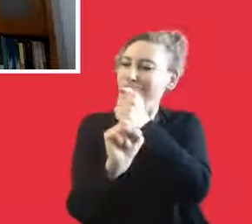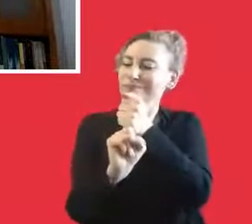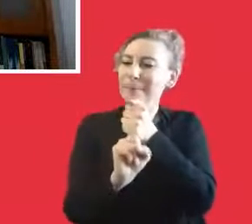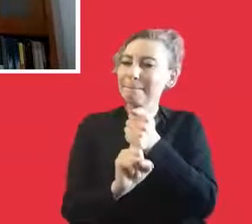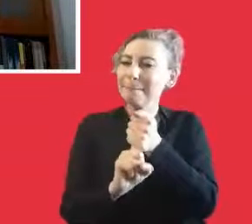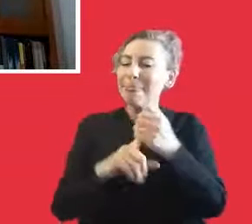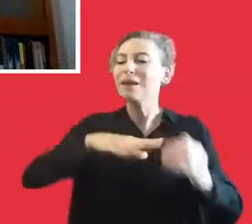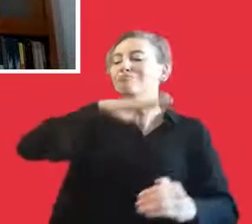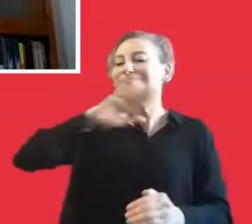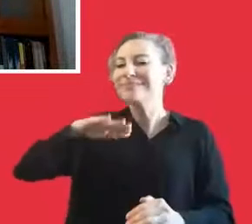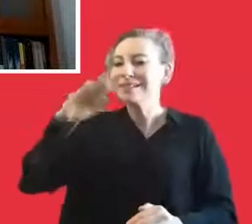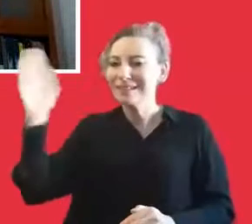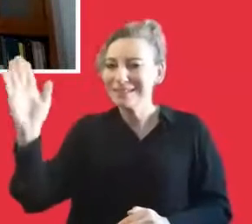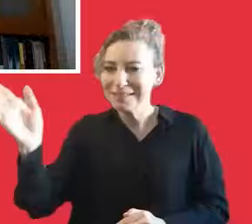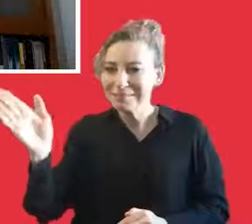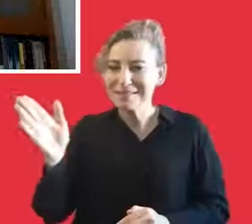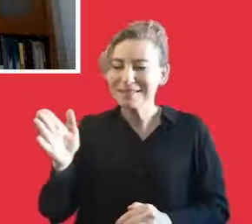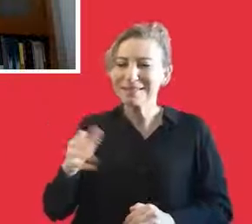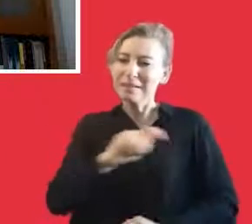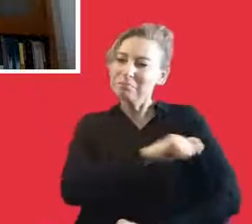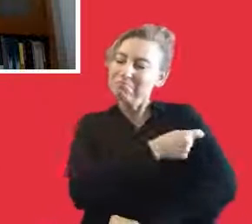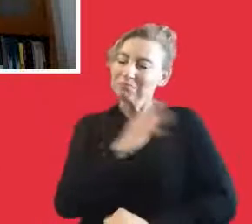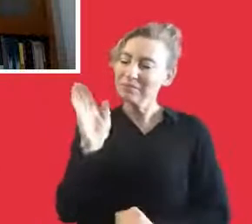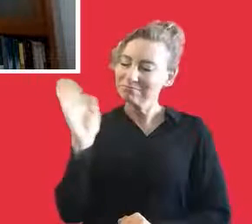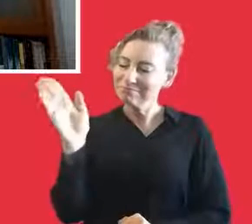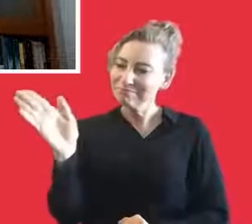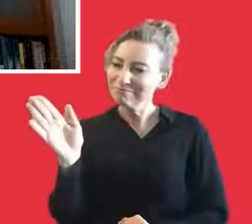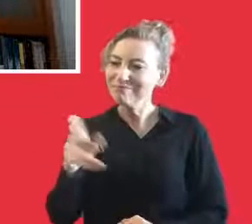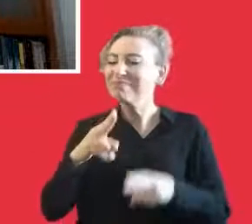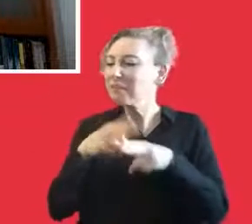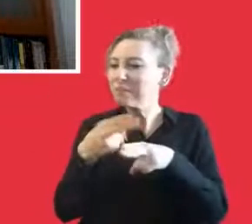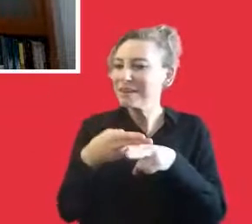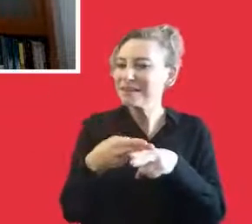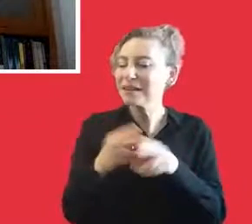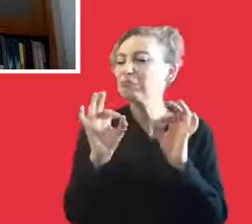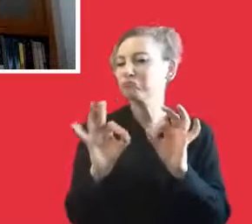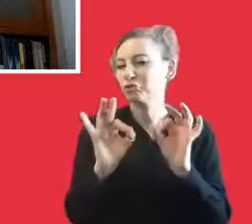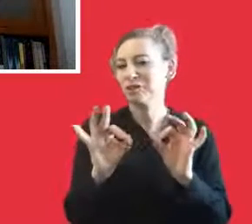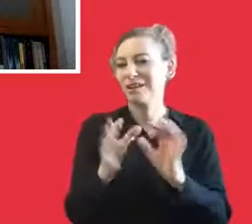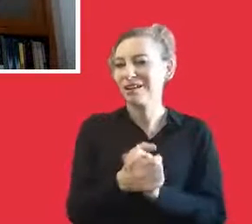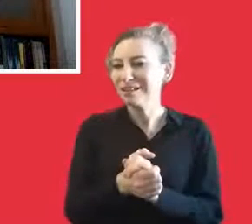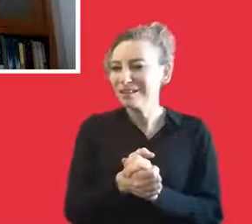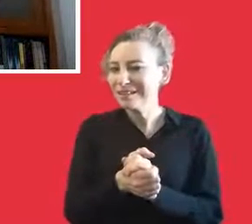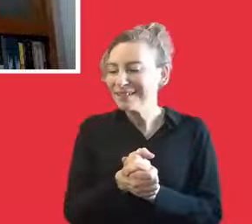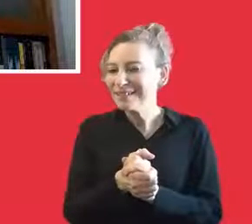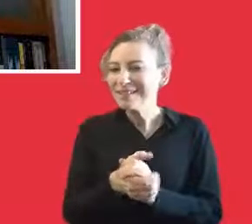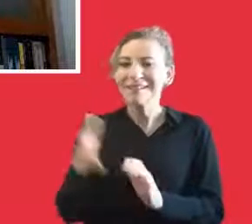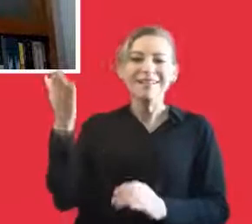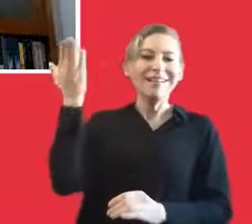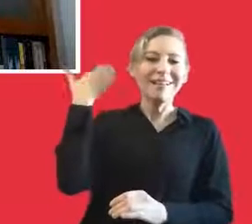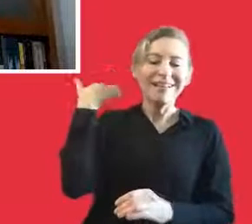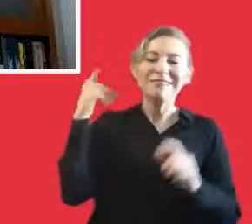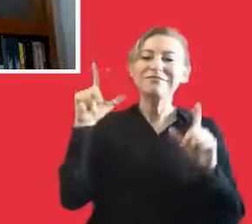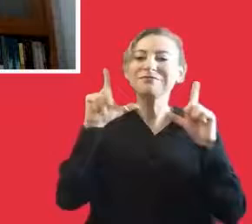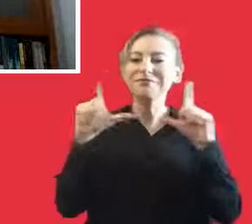be part of the theater. Because when we go to Germany, when you go to Europe, we always go to opera and